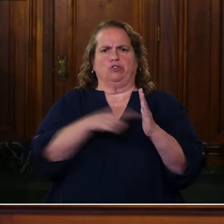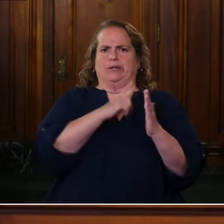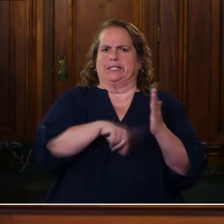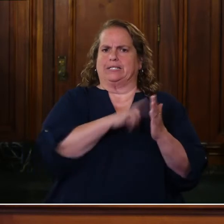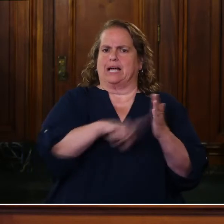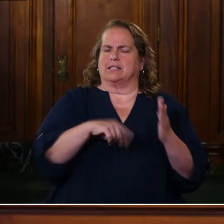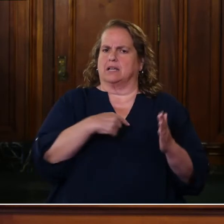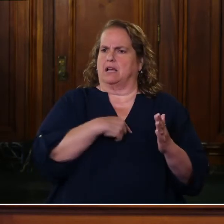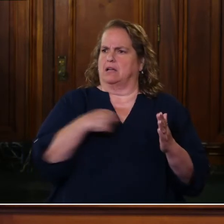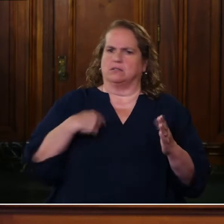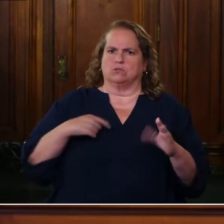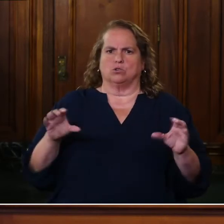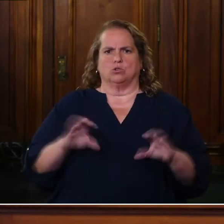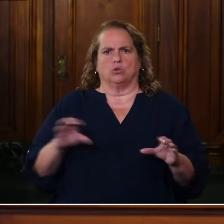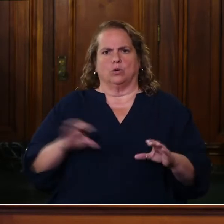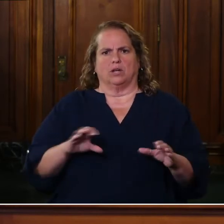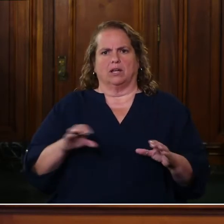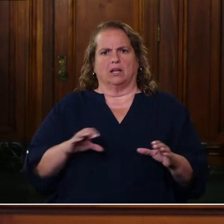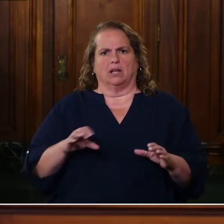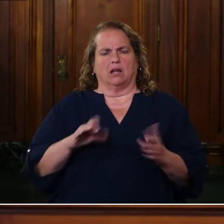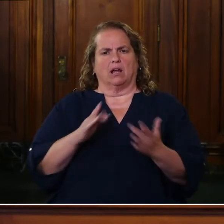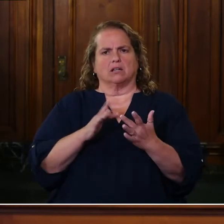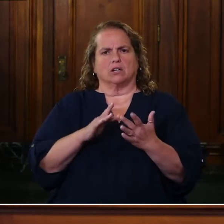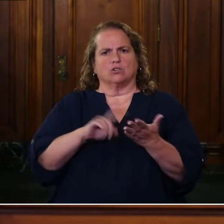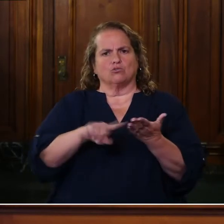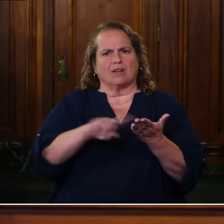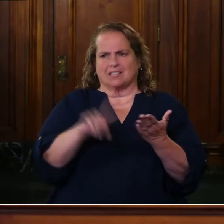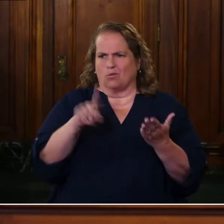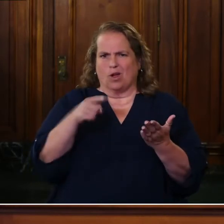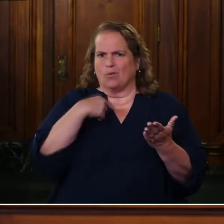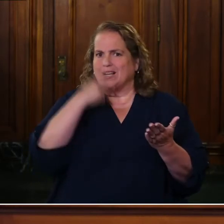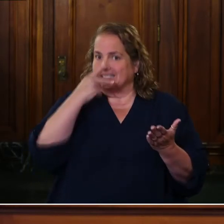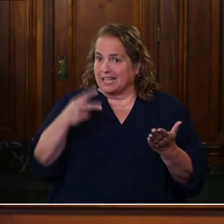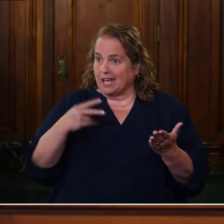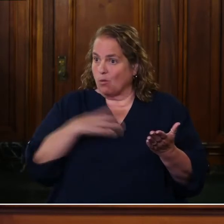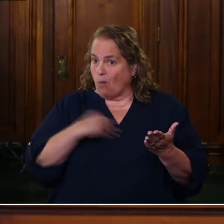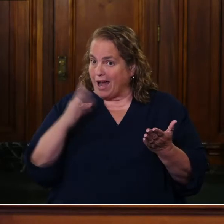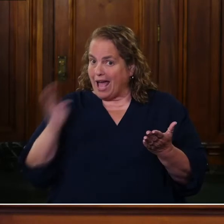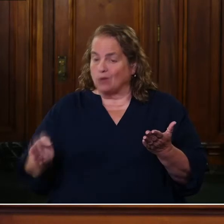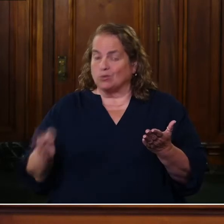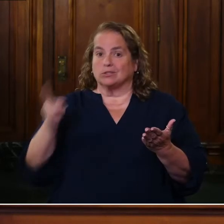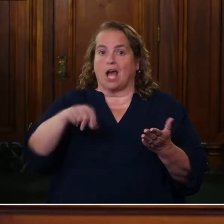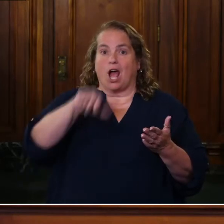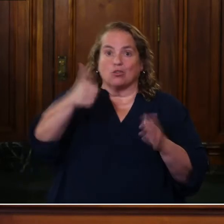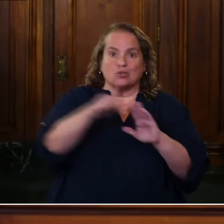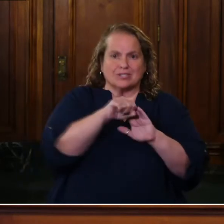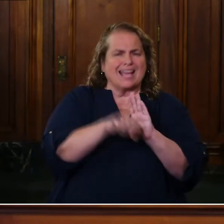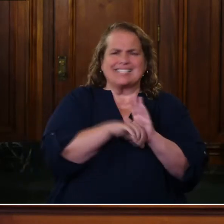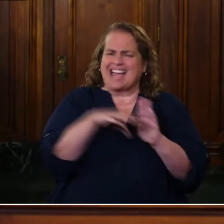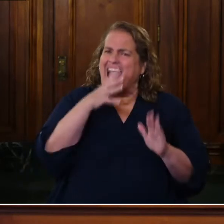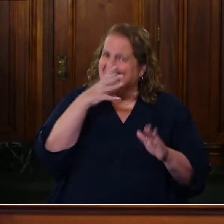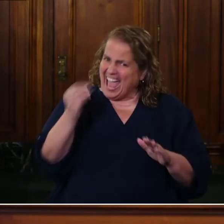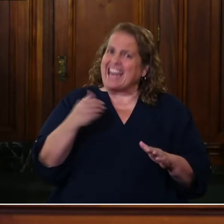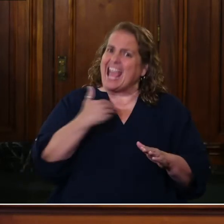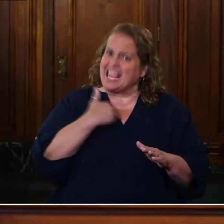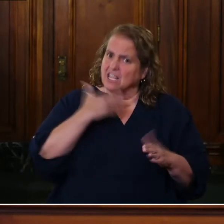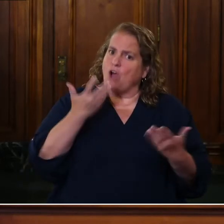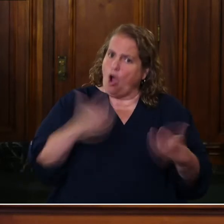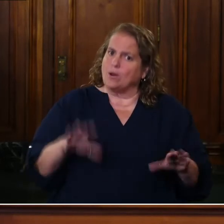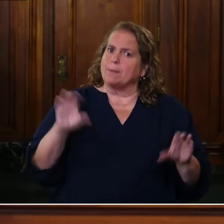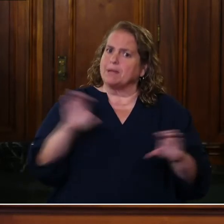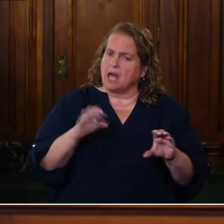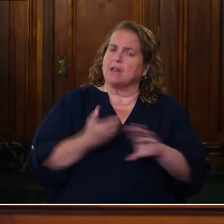something that, that, you know, on all levels, we say we need. And, and it's been done in the past. Never it's something like this.